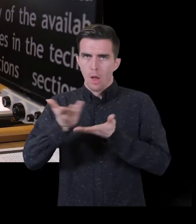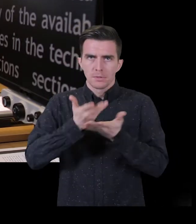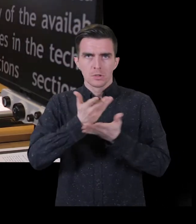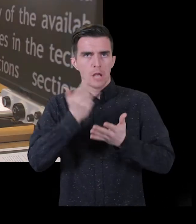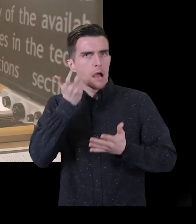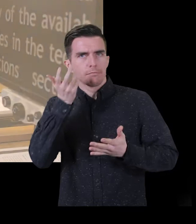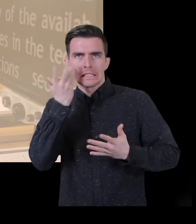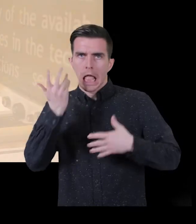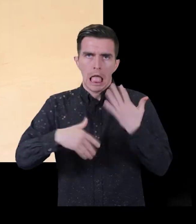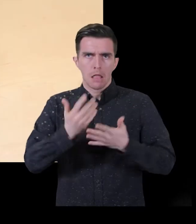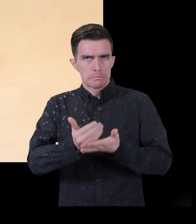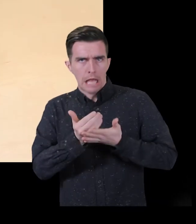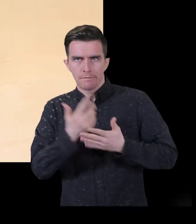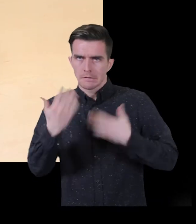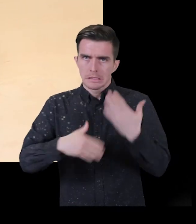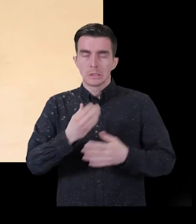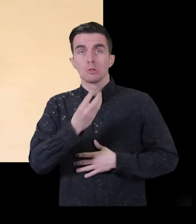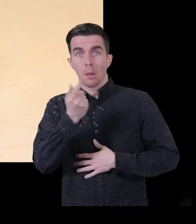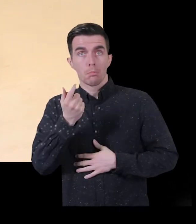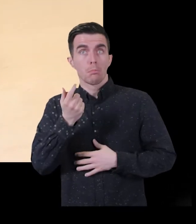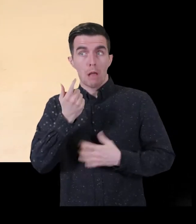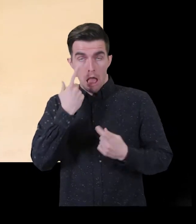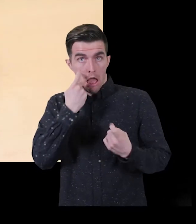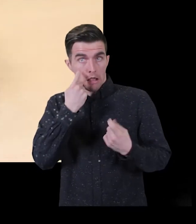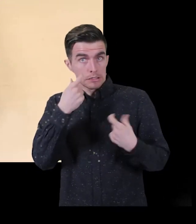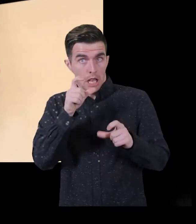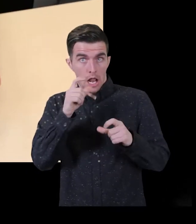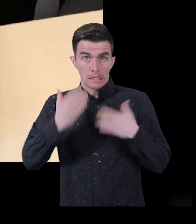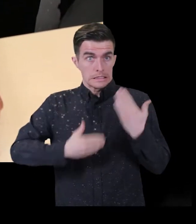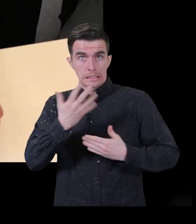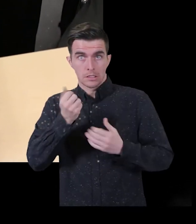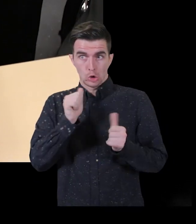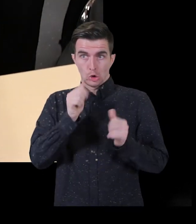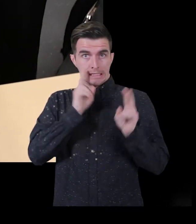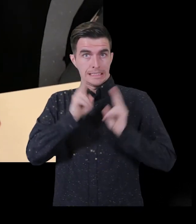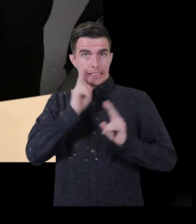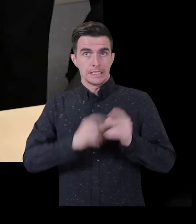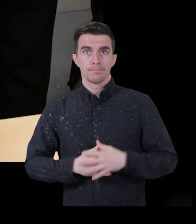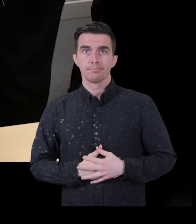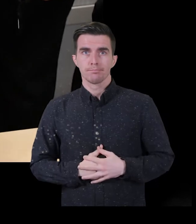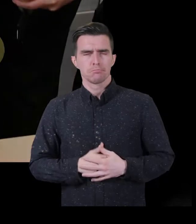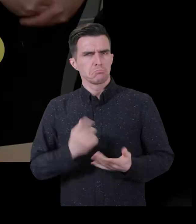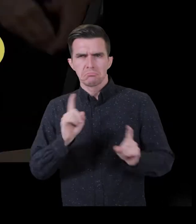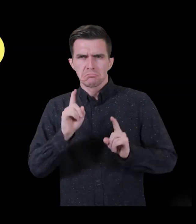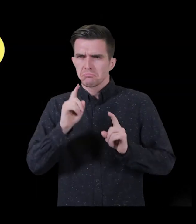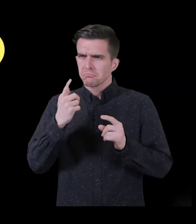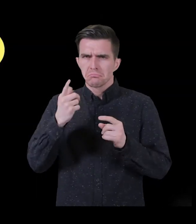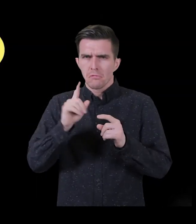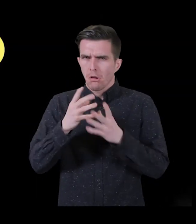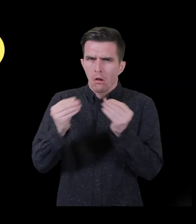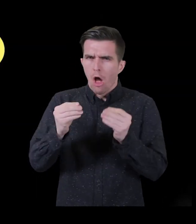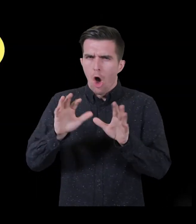tasks. However, most people will retain some level of useful vision. The main causes of sight loss are